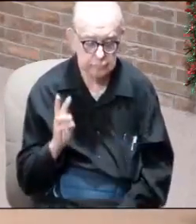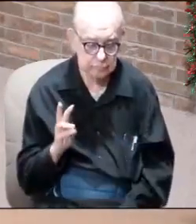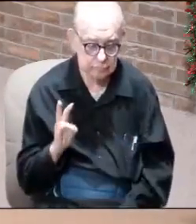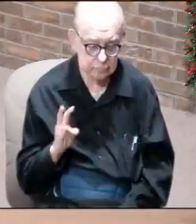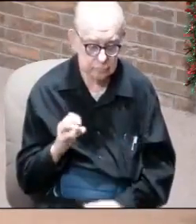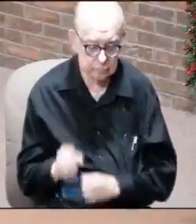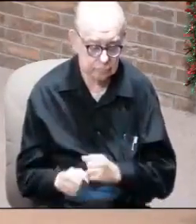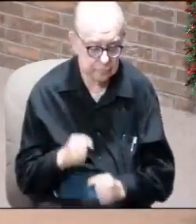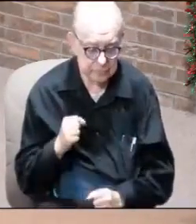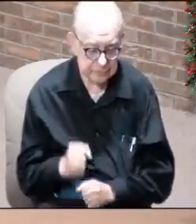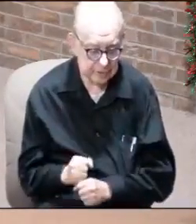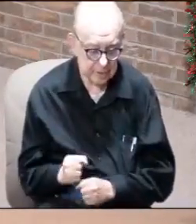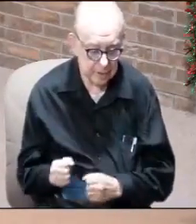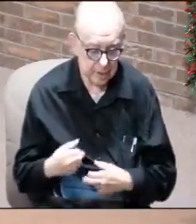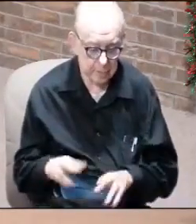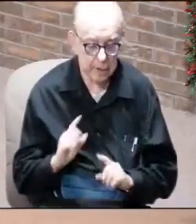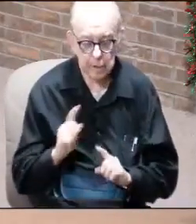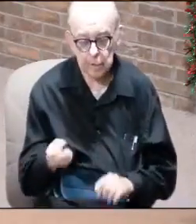and I'm ready to go home.